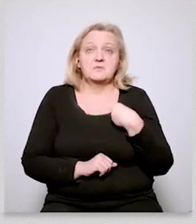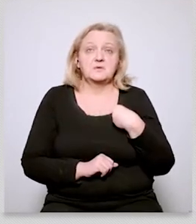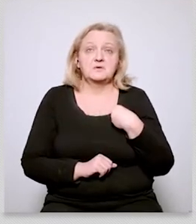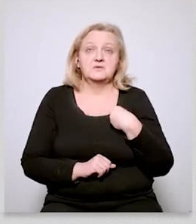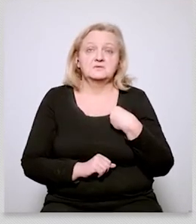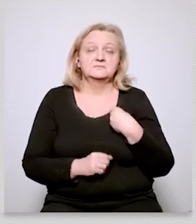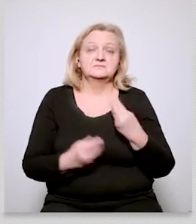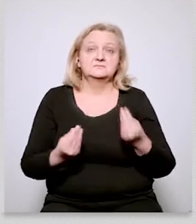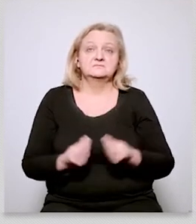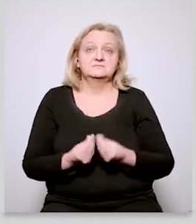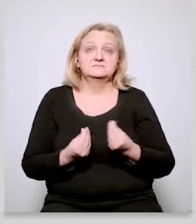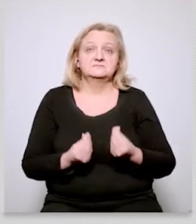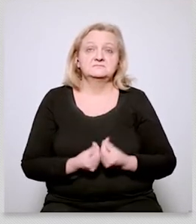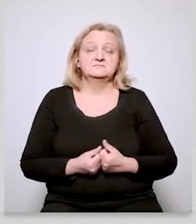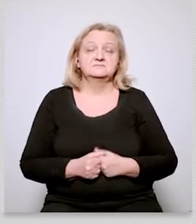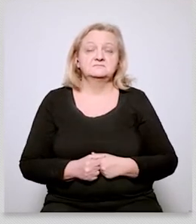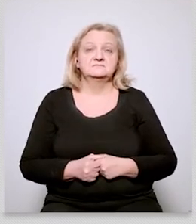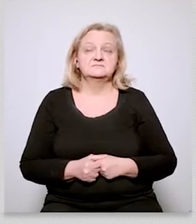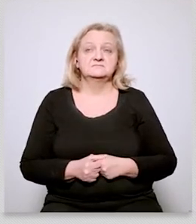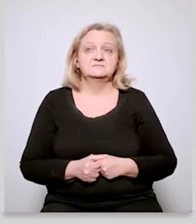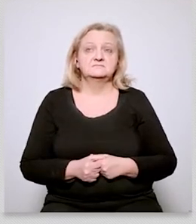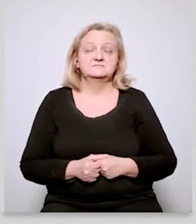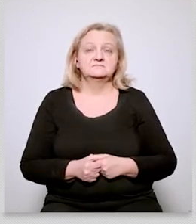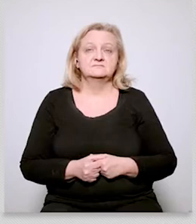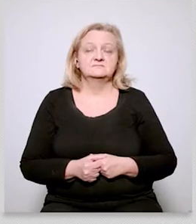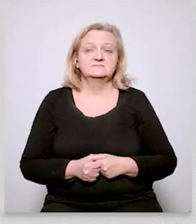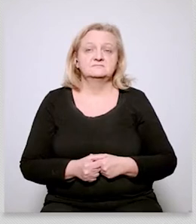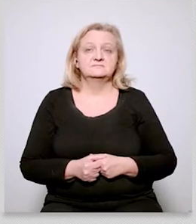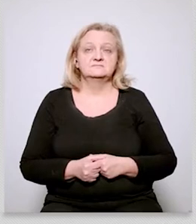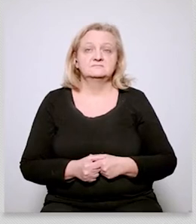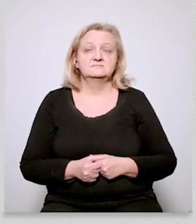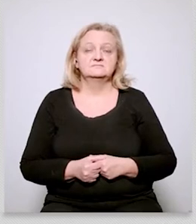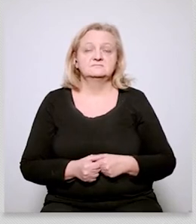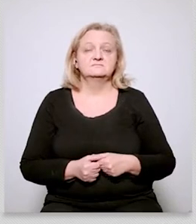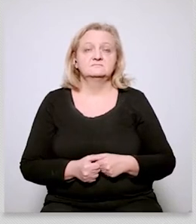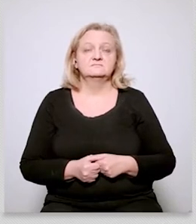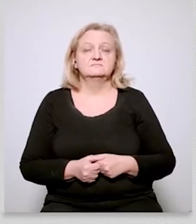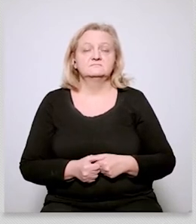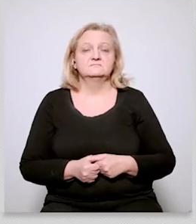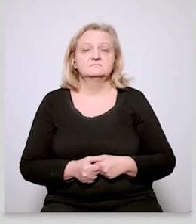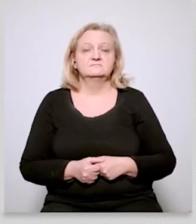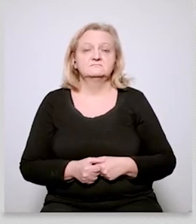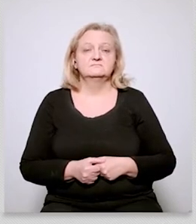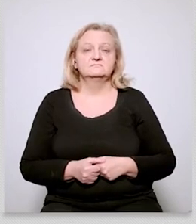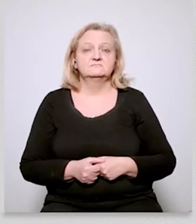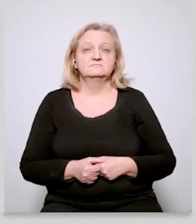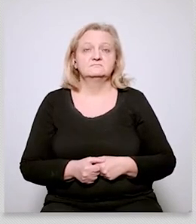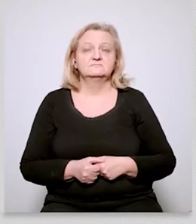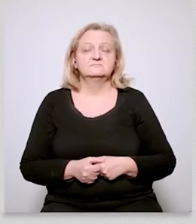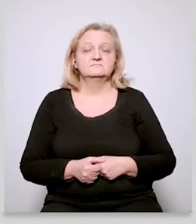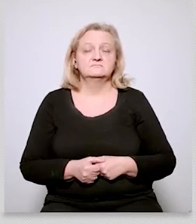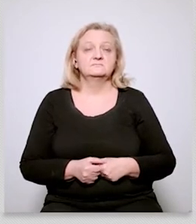facets of of these very colorful discussion um in in europe